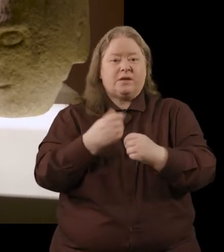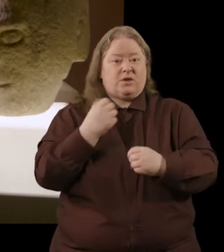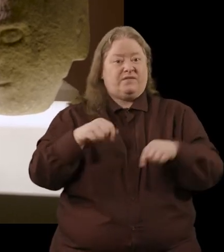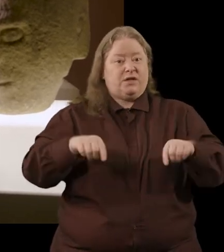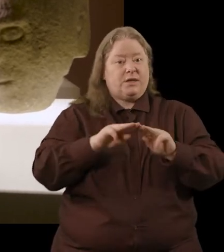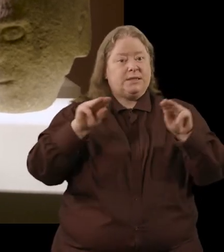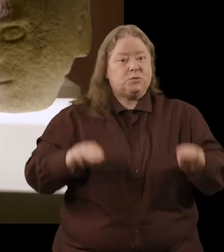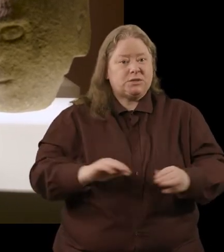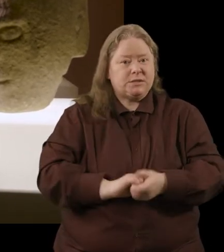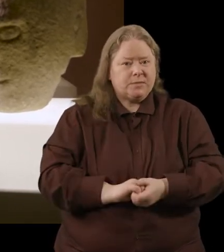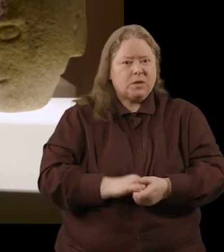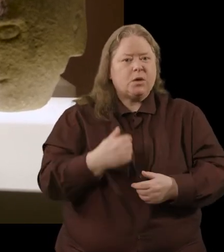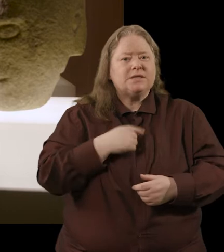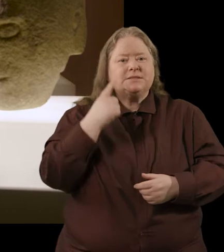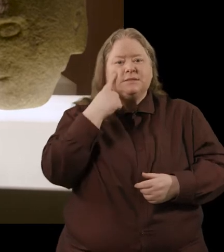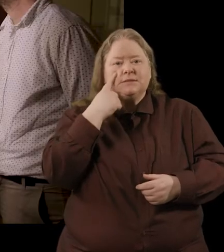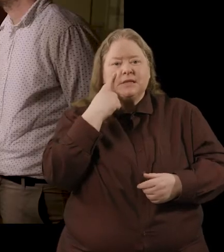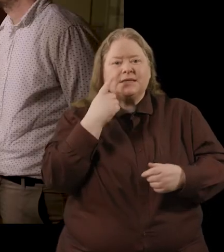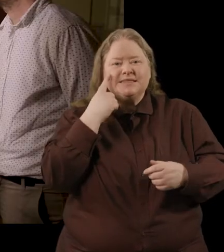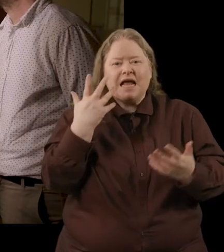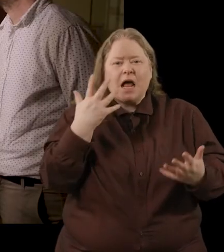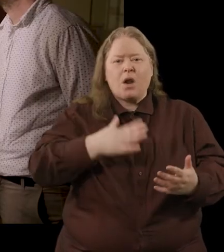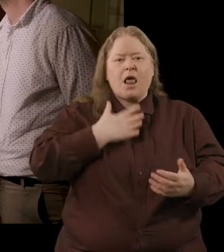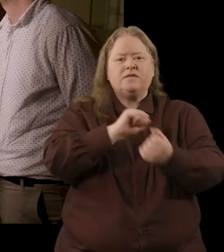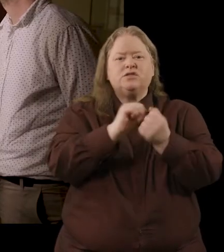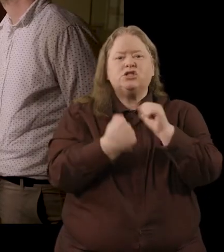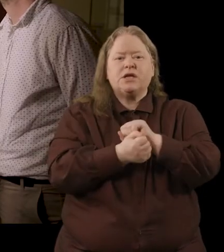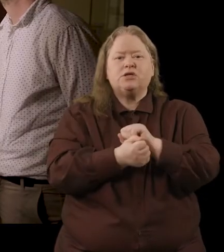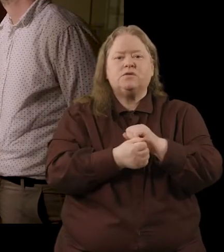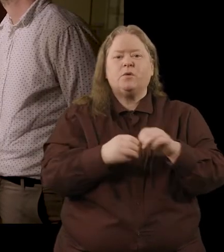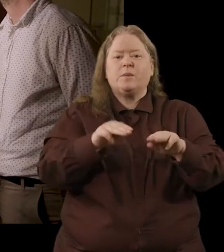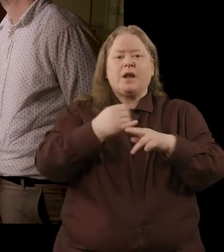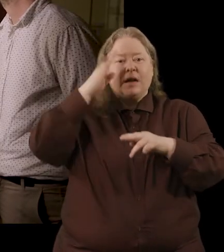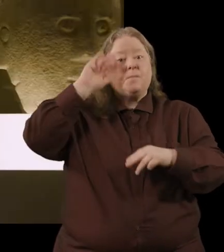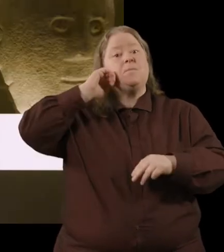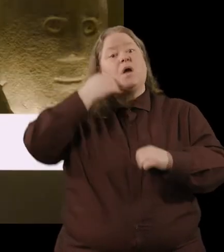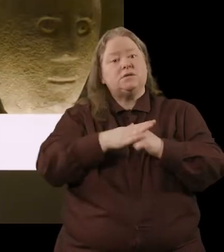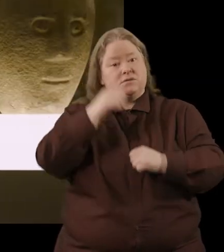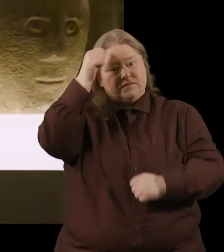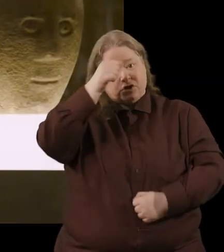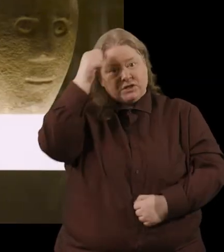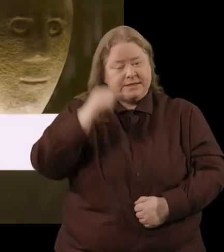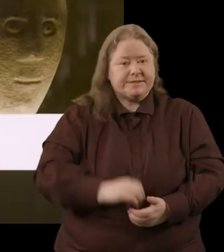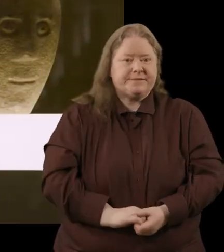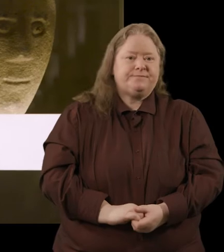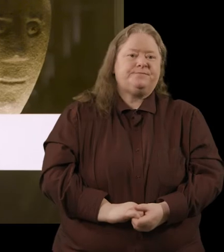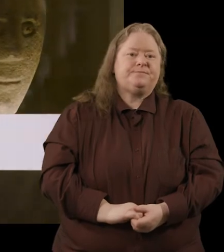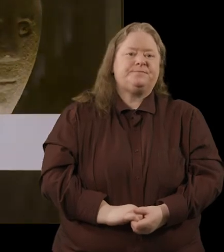have here in the museum. So we're going to take a look now and see how life changed for people in Ireland because of Christianity.